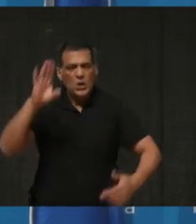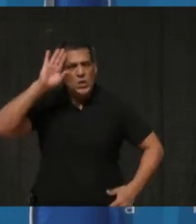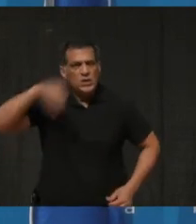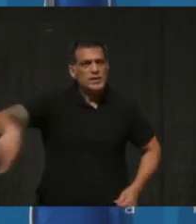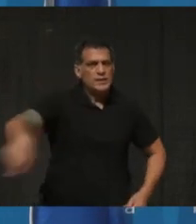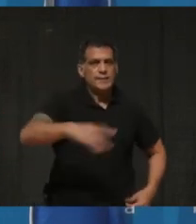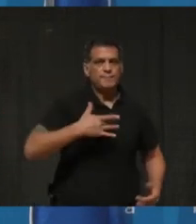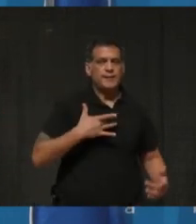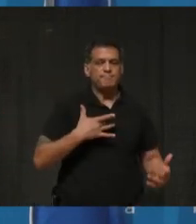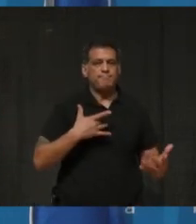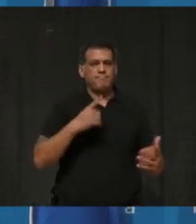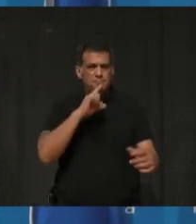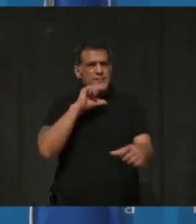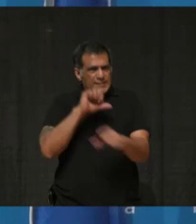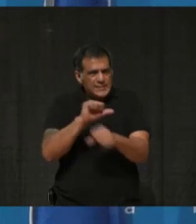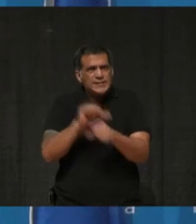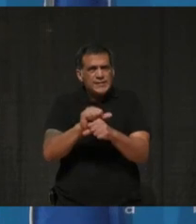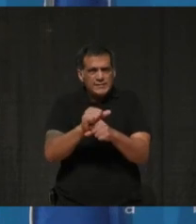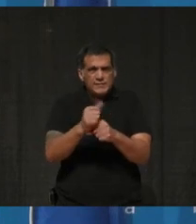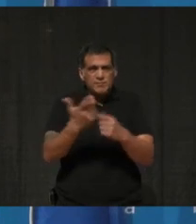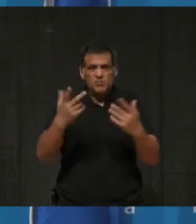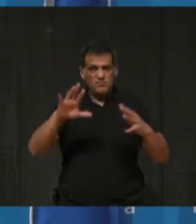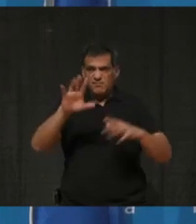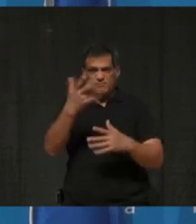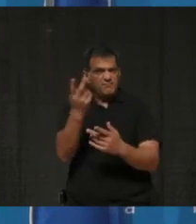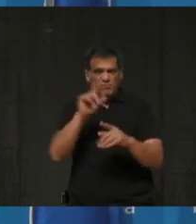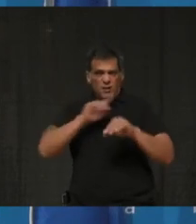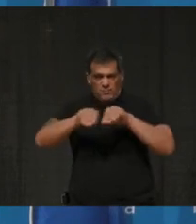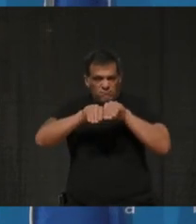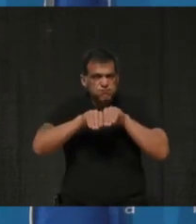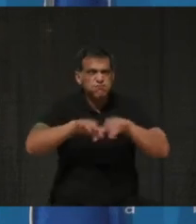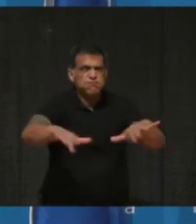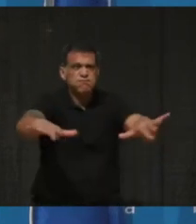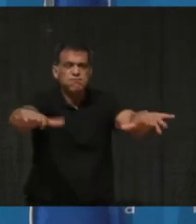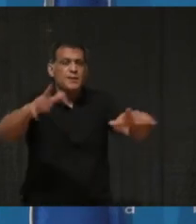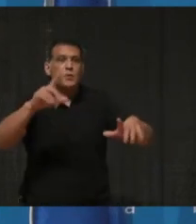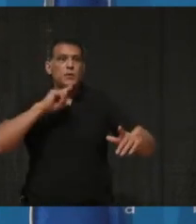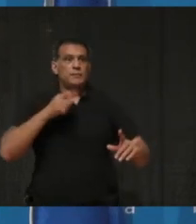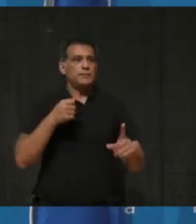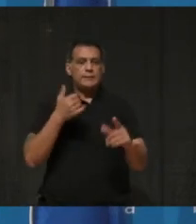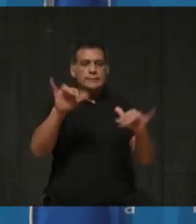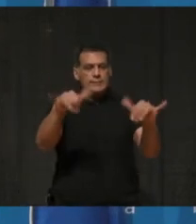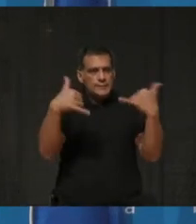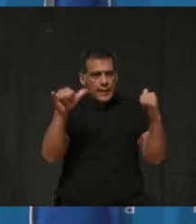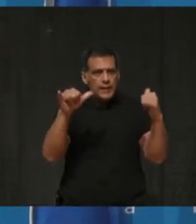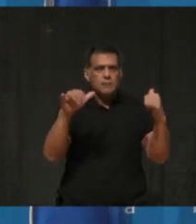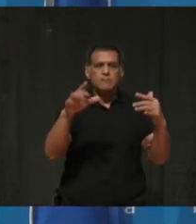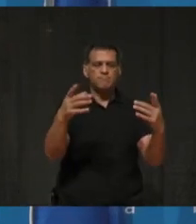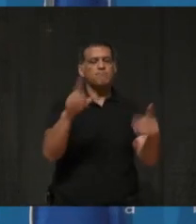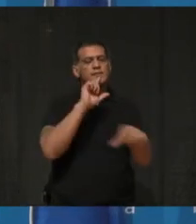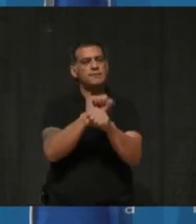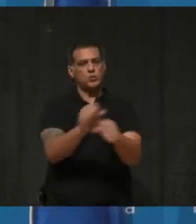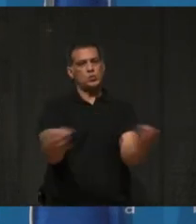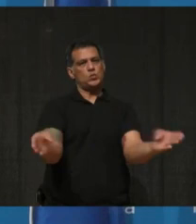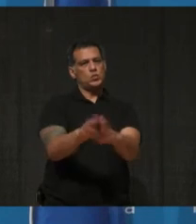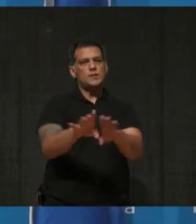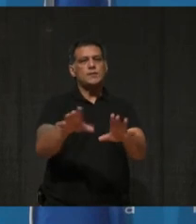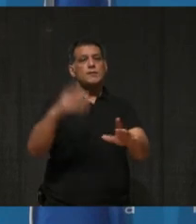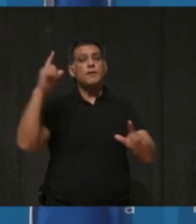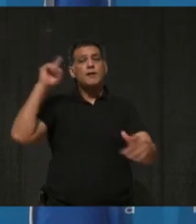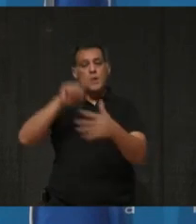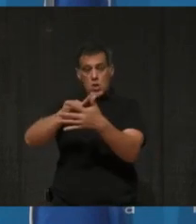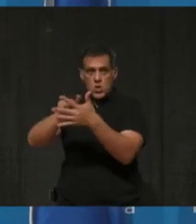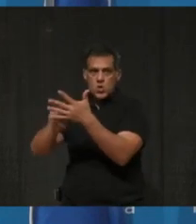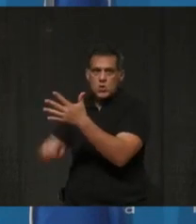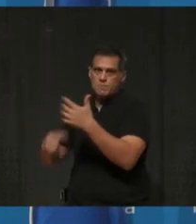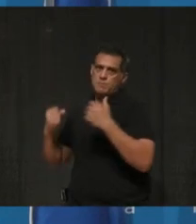the main source of transmission. And you have sacrificed so much and I have been truly disappointed along